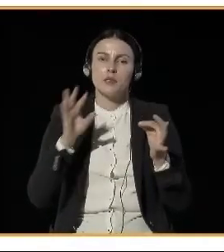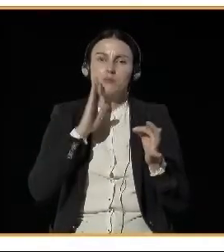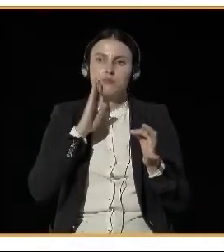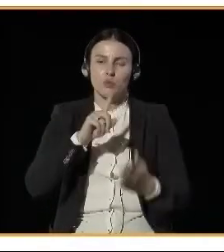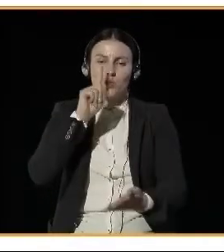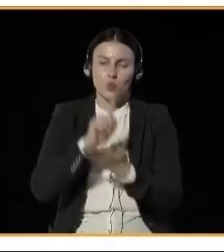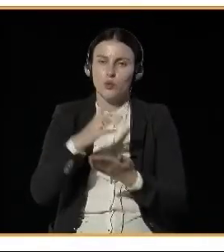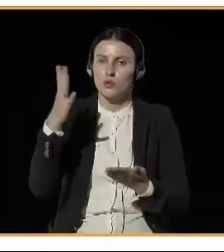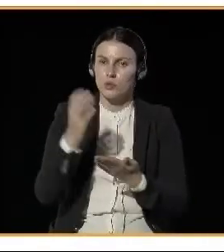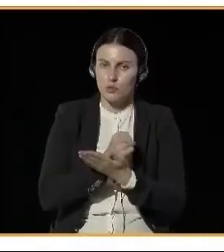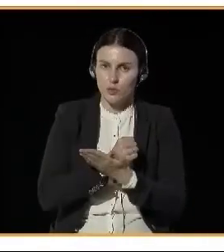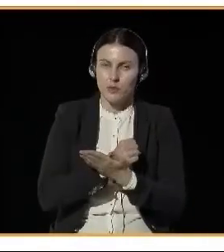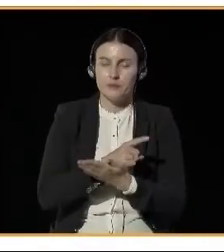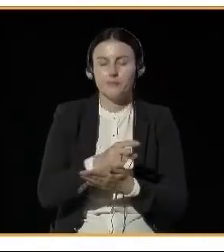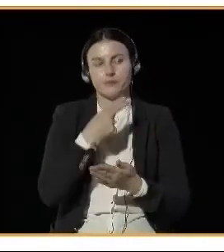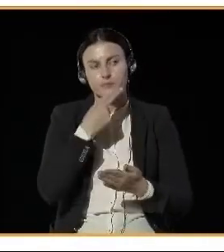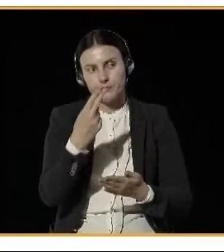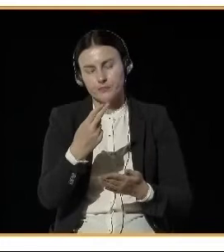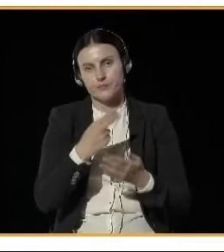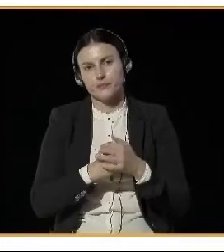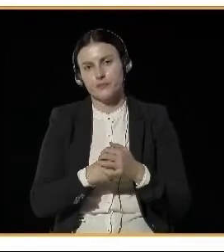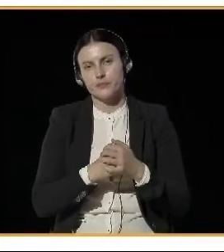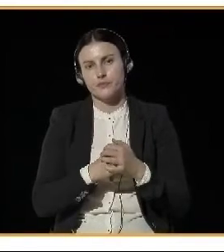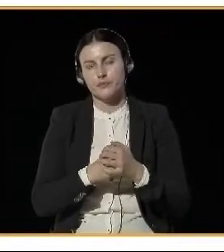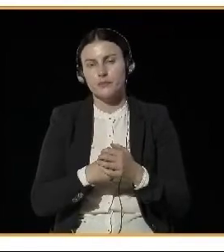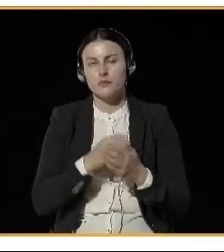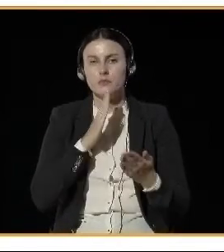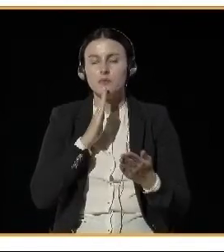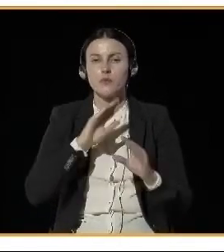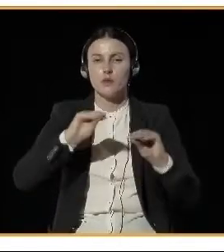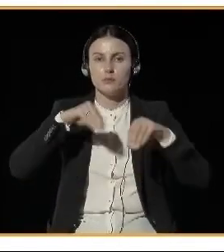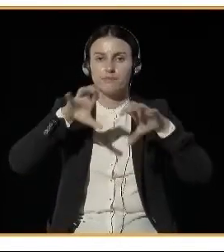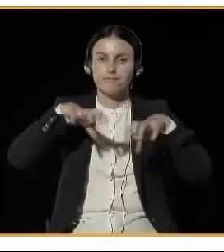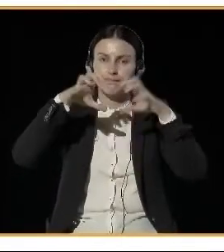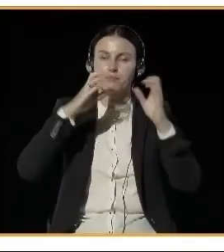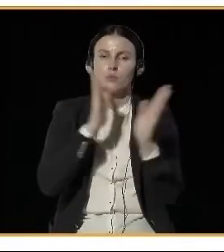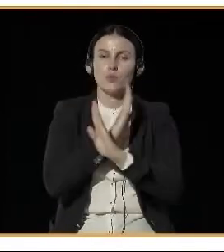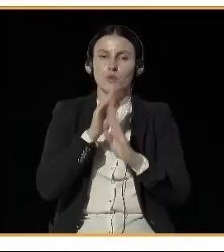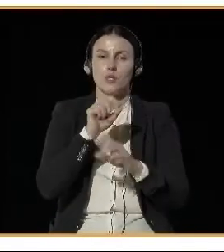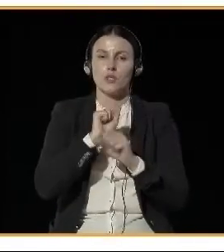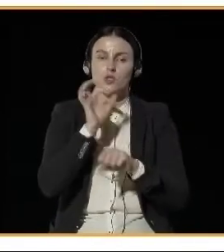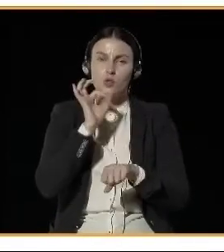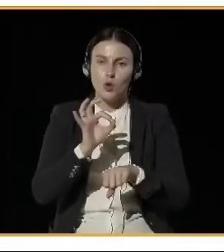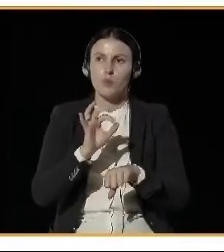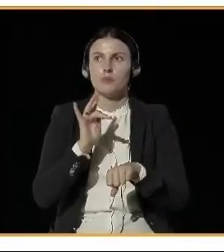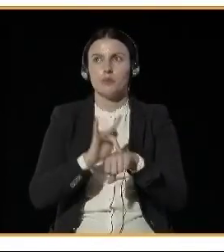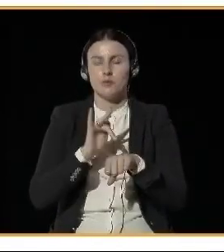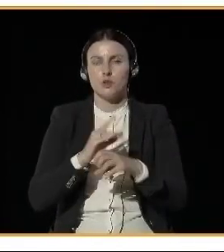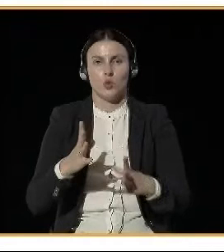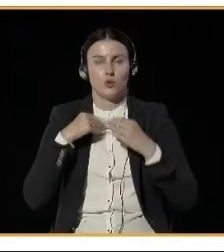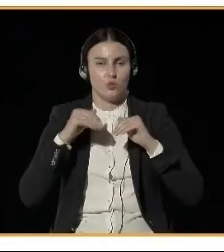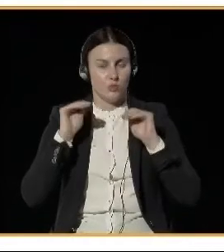air pollution. And this measure of success for Wrocław is eliminating almost 19